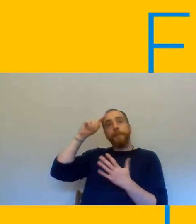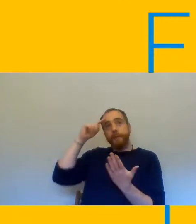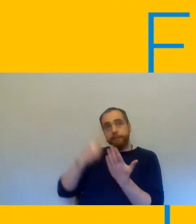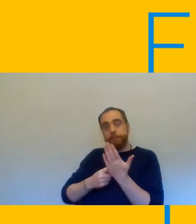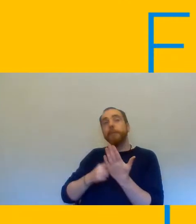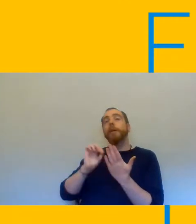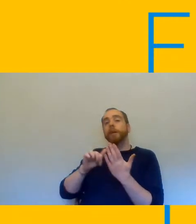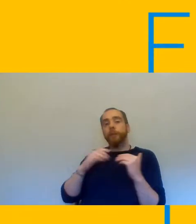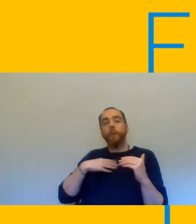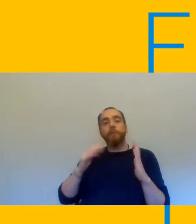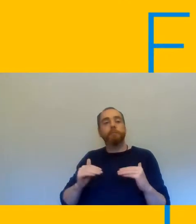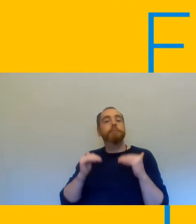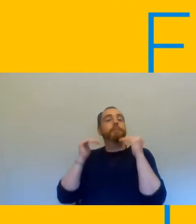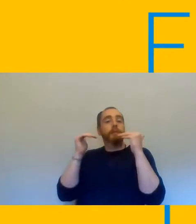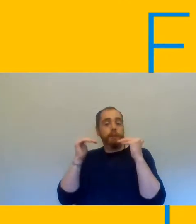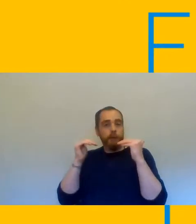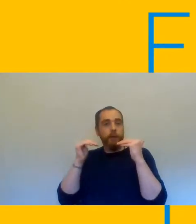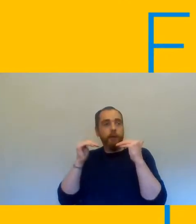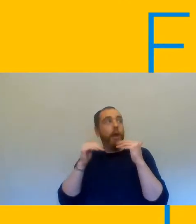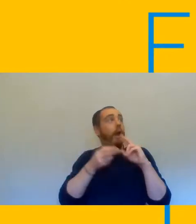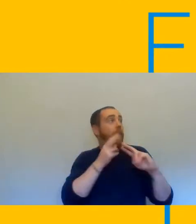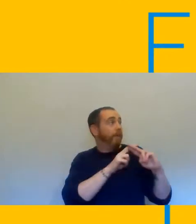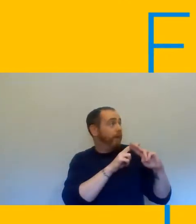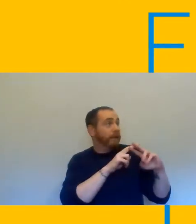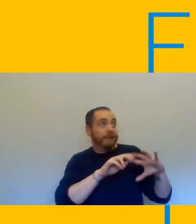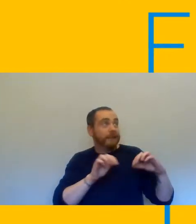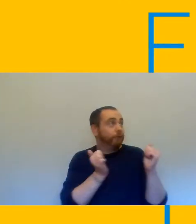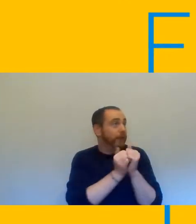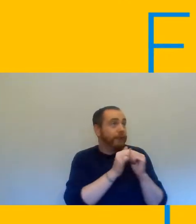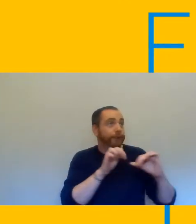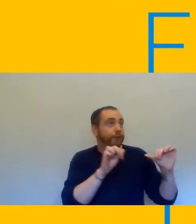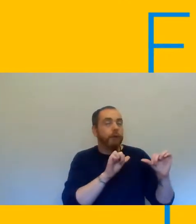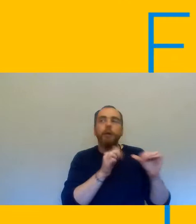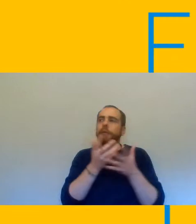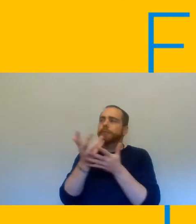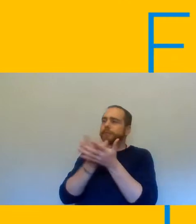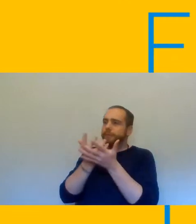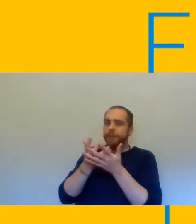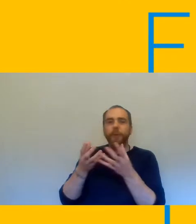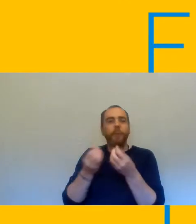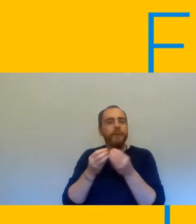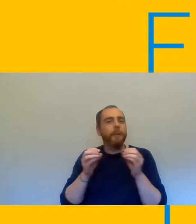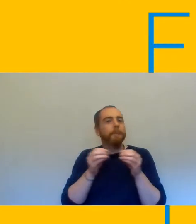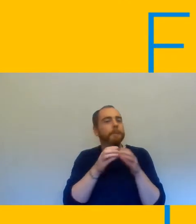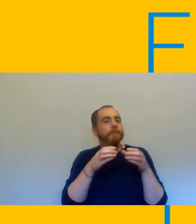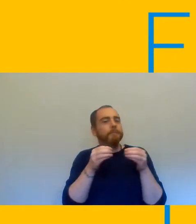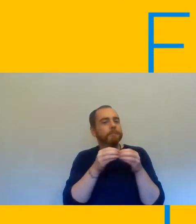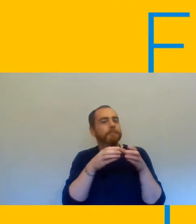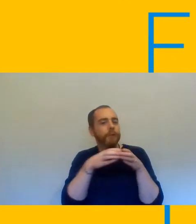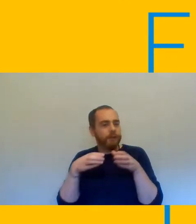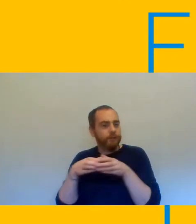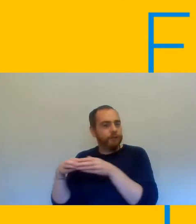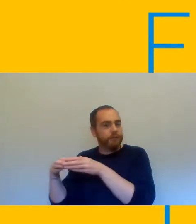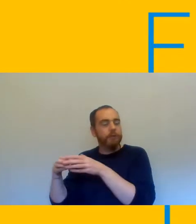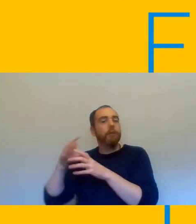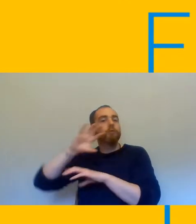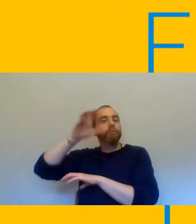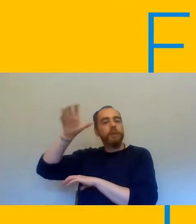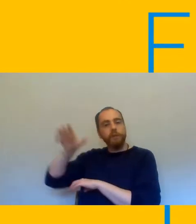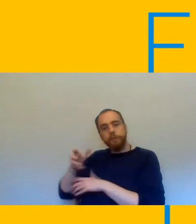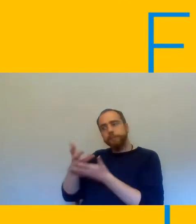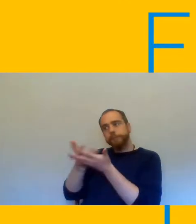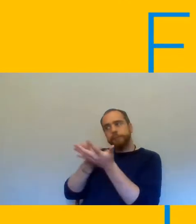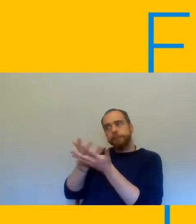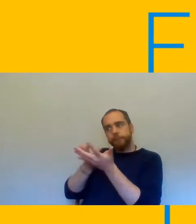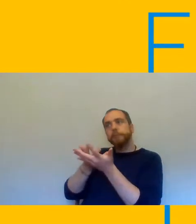find you have not reached agreement with your employer around safety uh keep in mind the legal framework is not always helpful for us